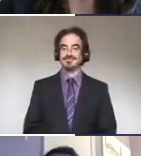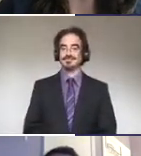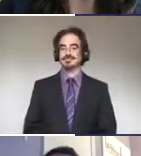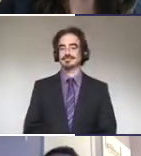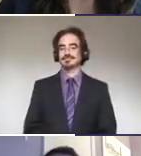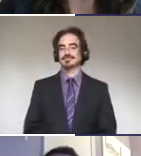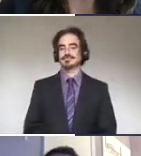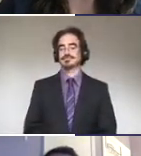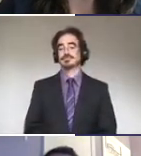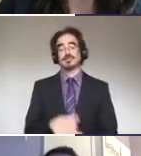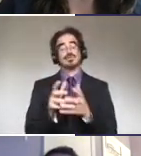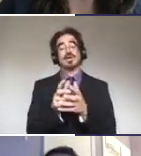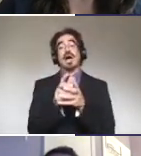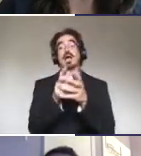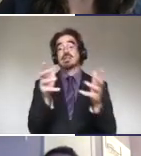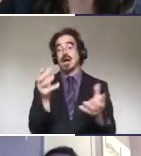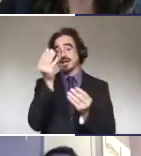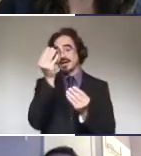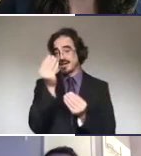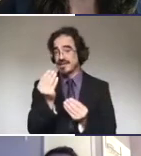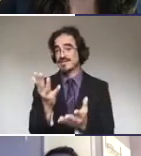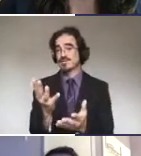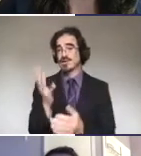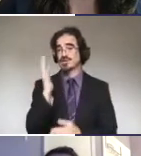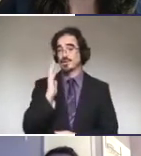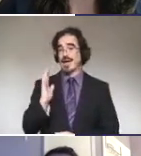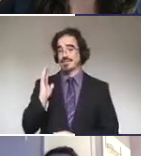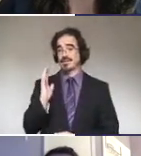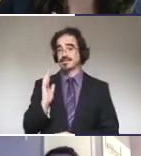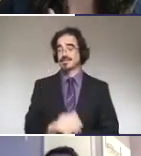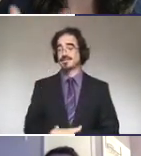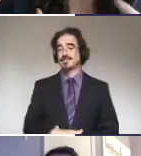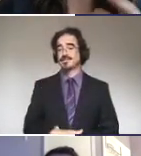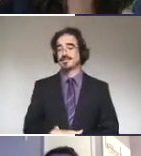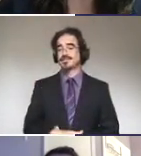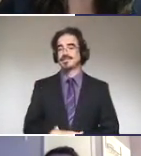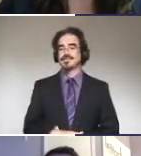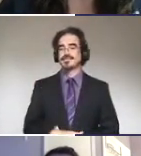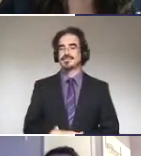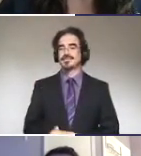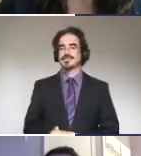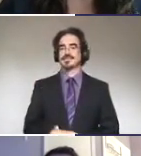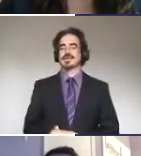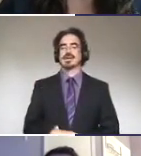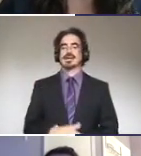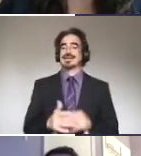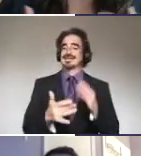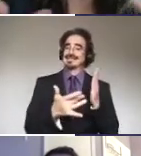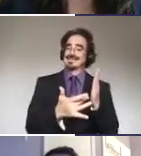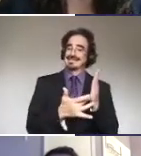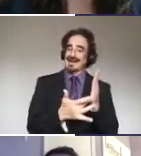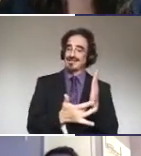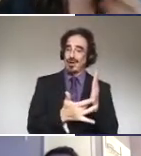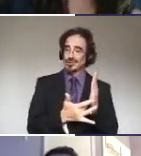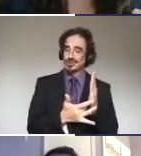there's a lot of information. Even then there was a lot of information about how technology and stuff for just